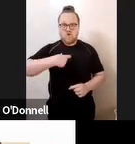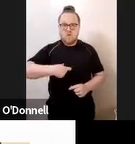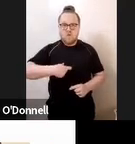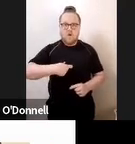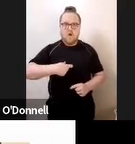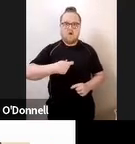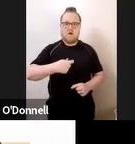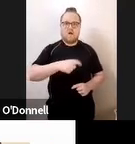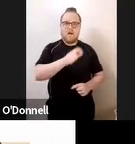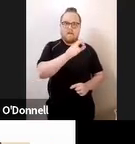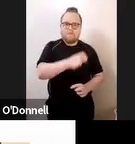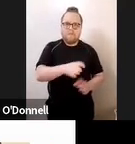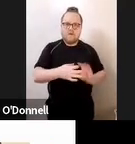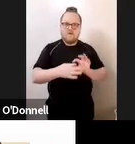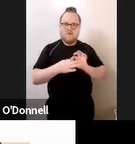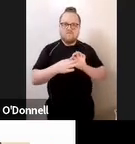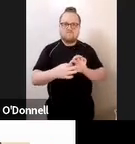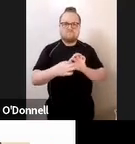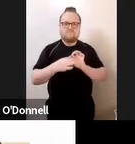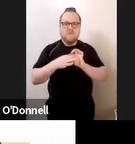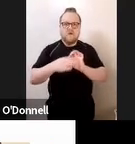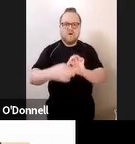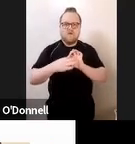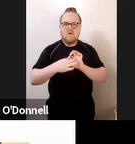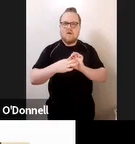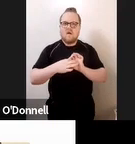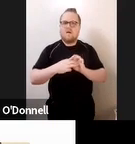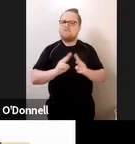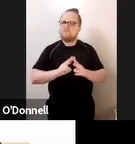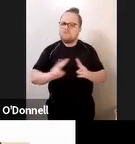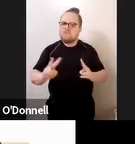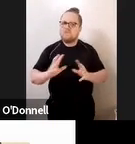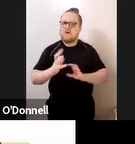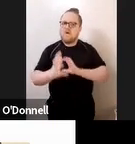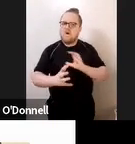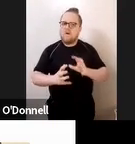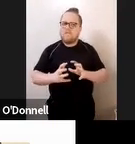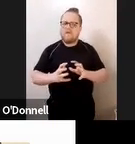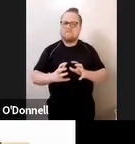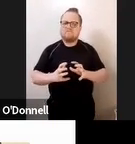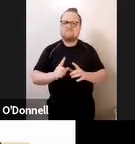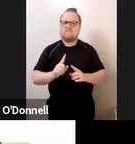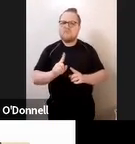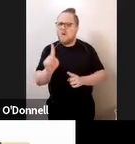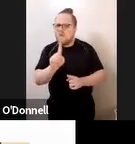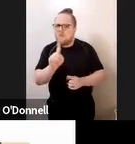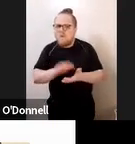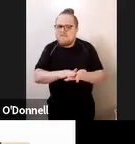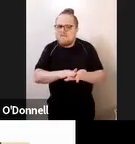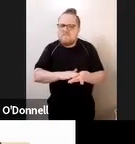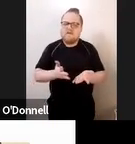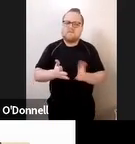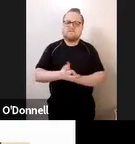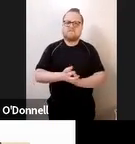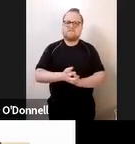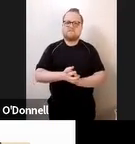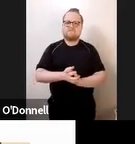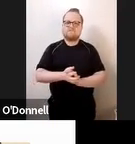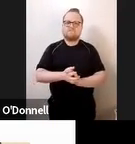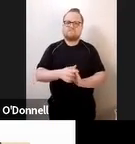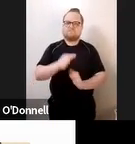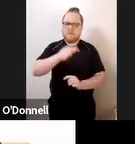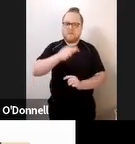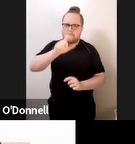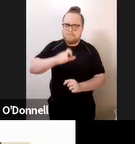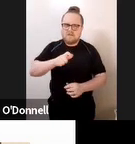a very complex interaction. What does she mean by this? Well, she describes how deafblindness